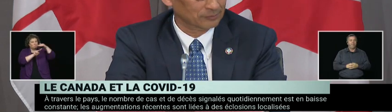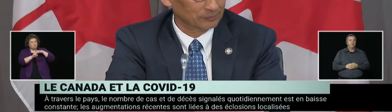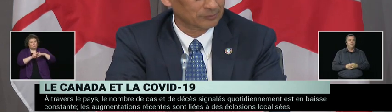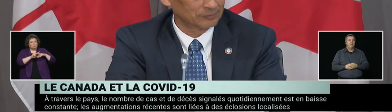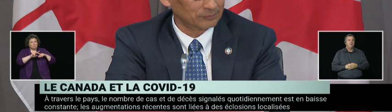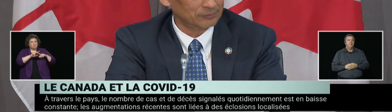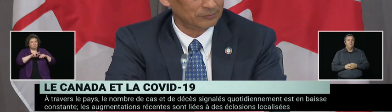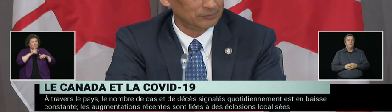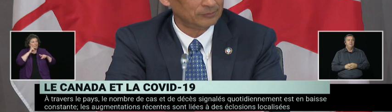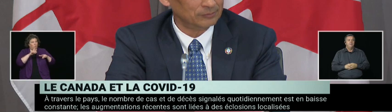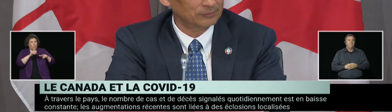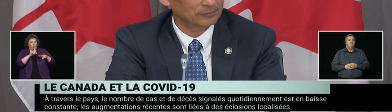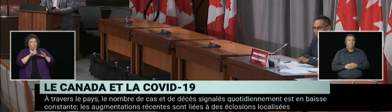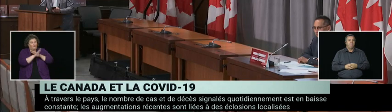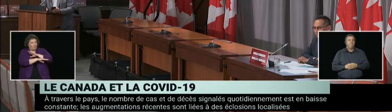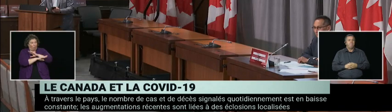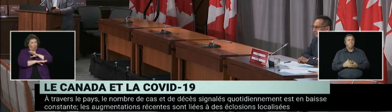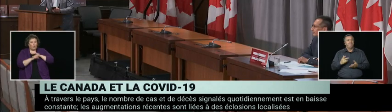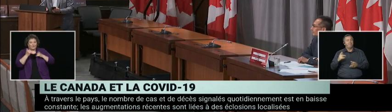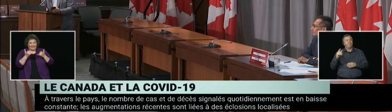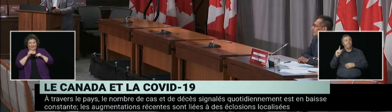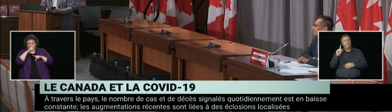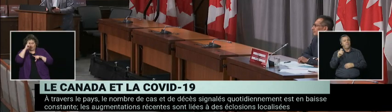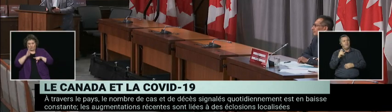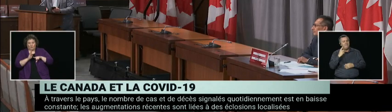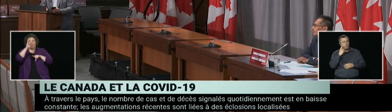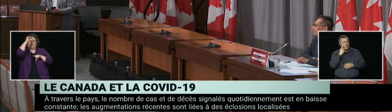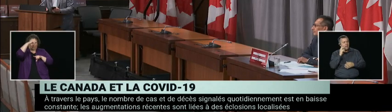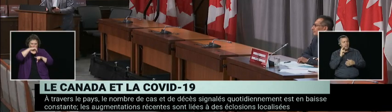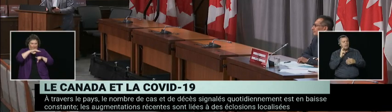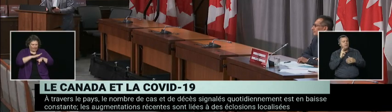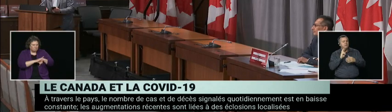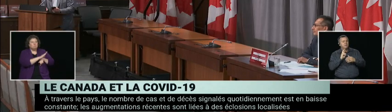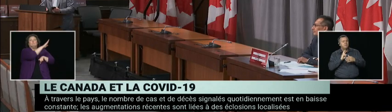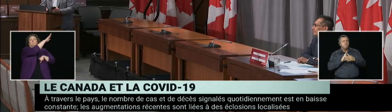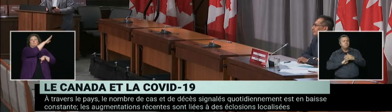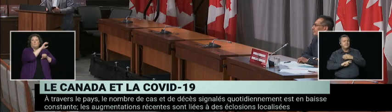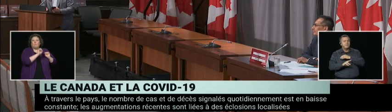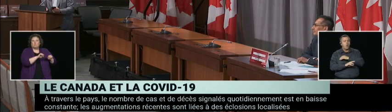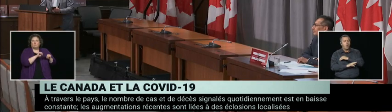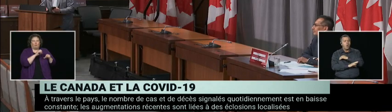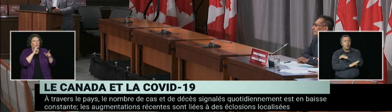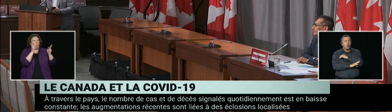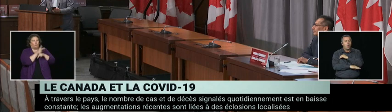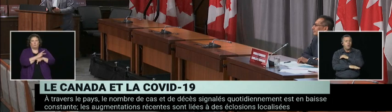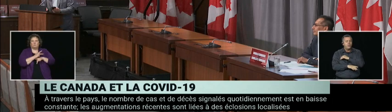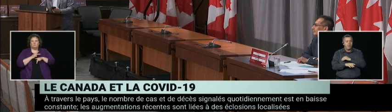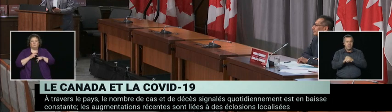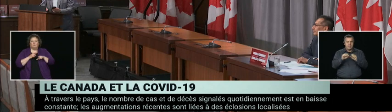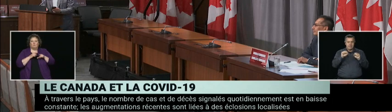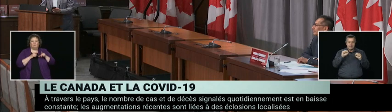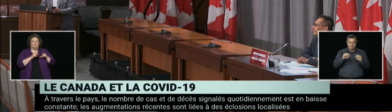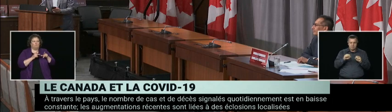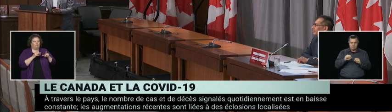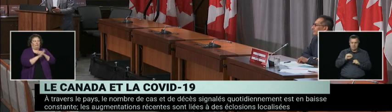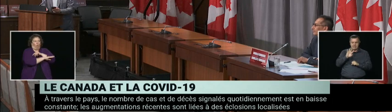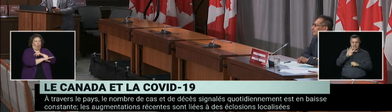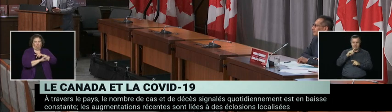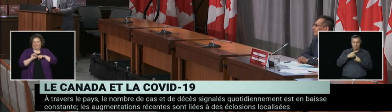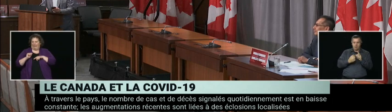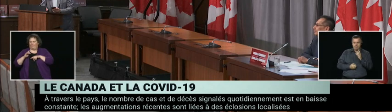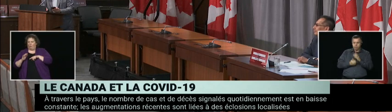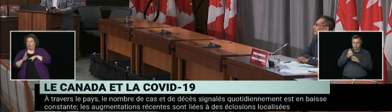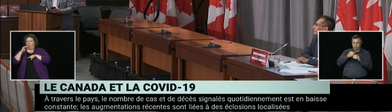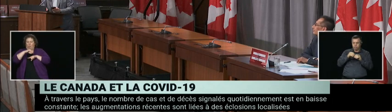potential of four times as many cases as we did in April. They use the language risk-based.